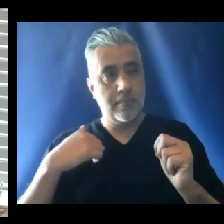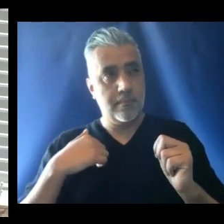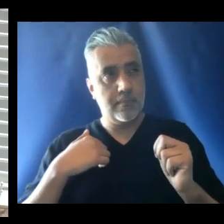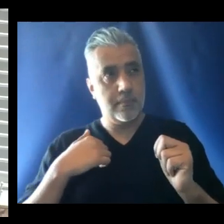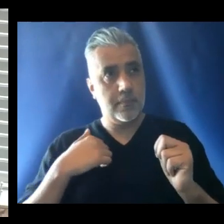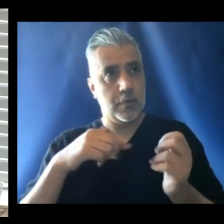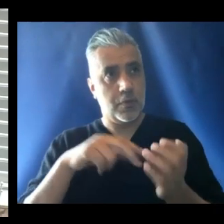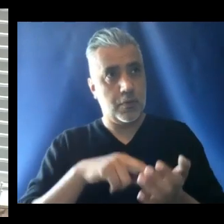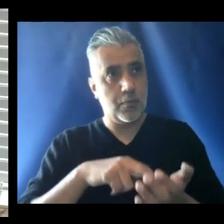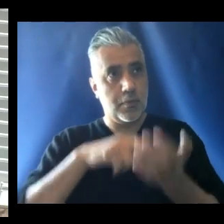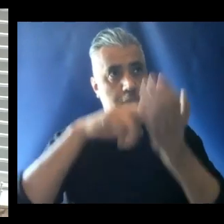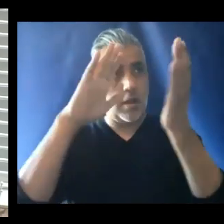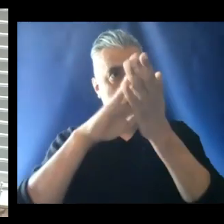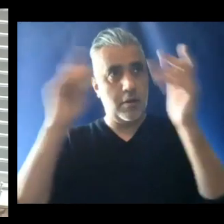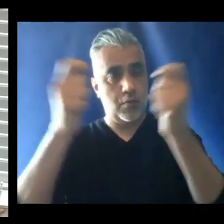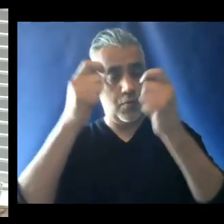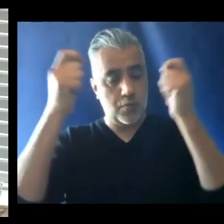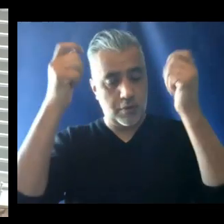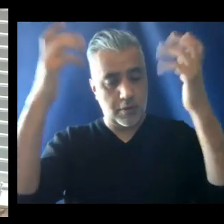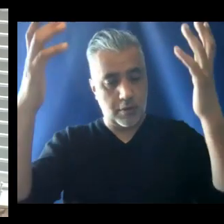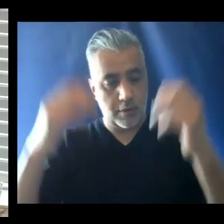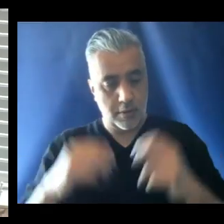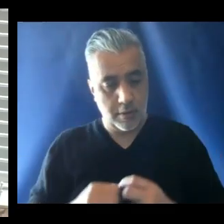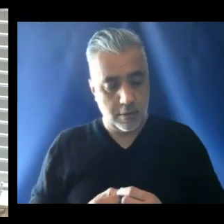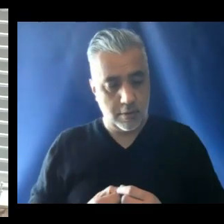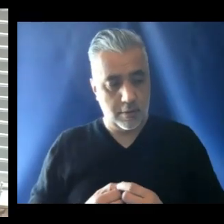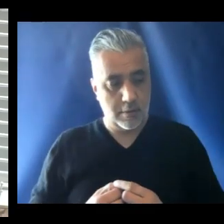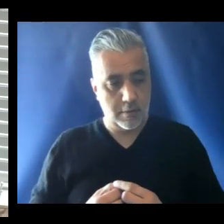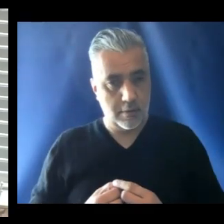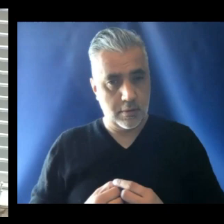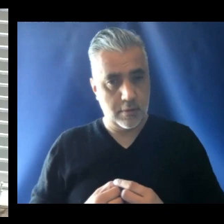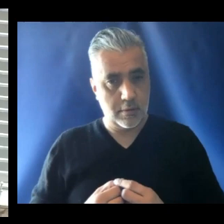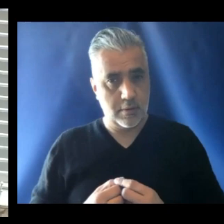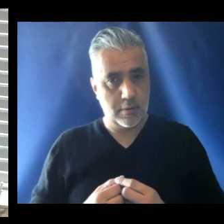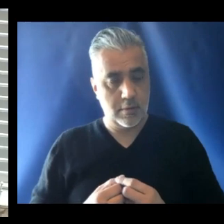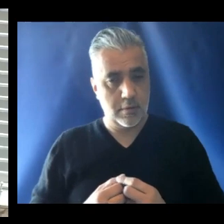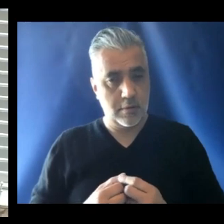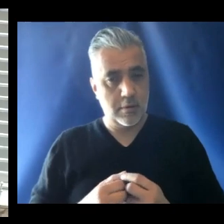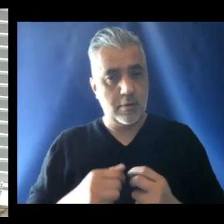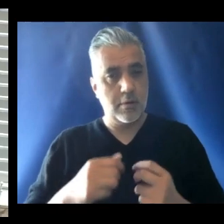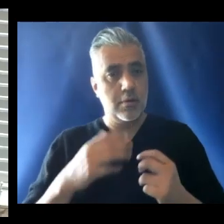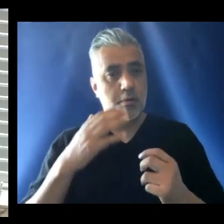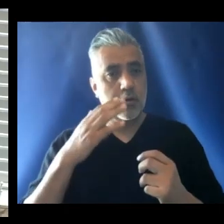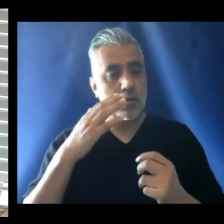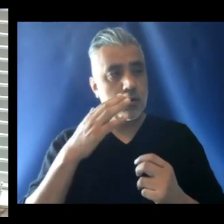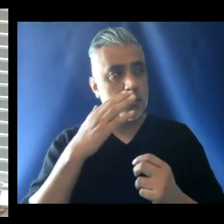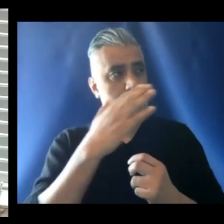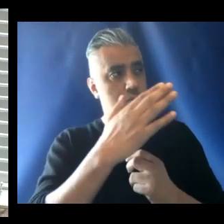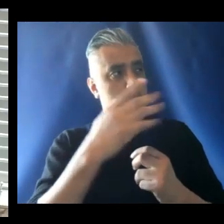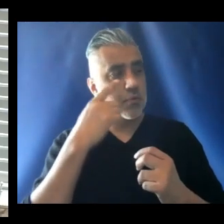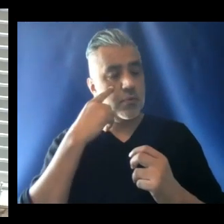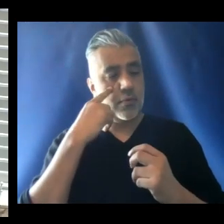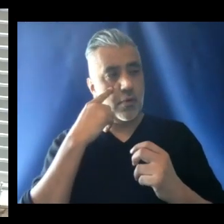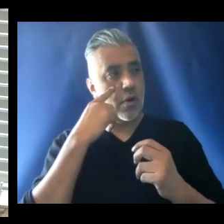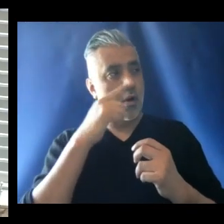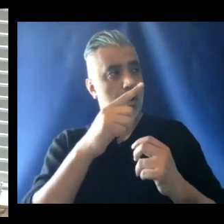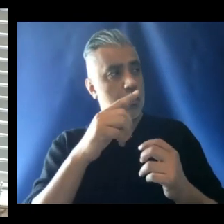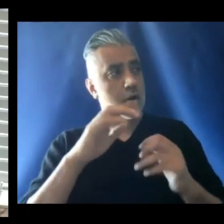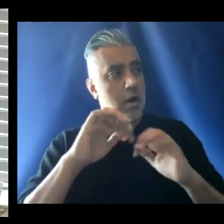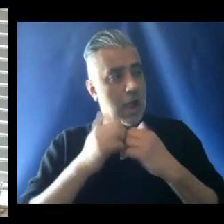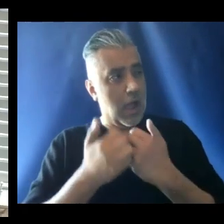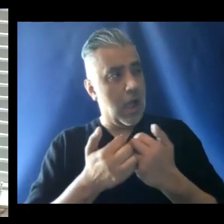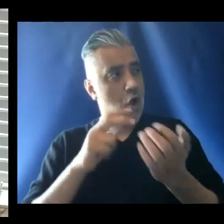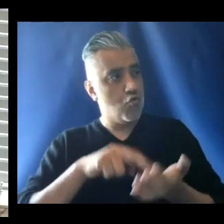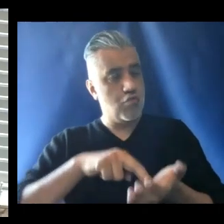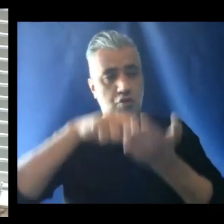questomus, per eius, genitrice, in Virgine Maria, perpetuae capiamus, gaudiae avite. Per Christum Domino